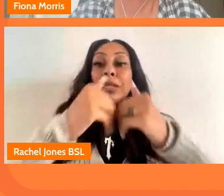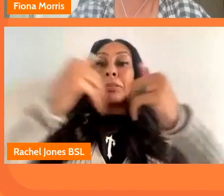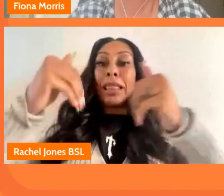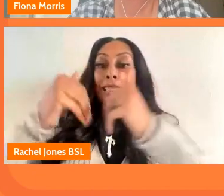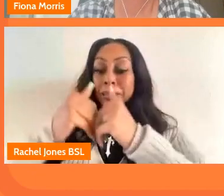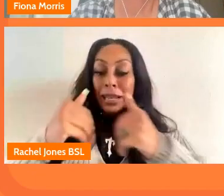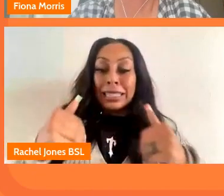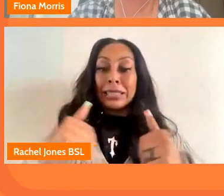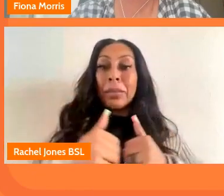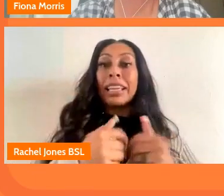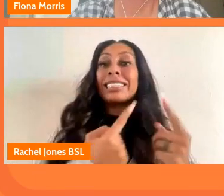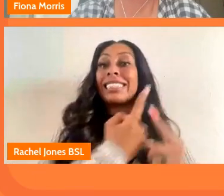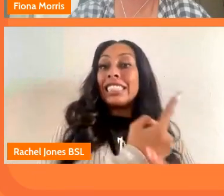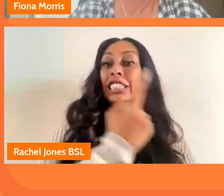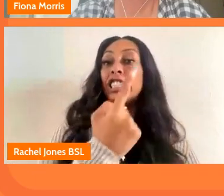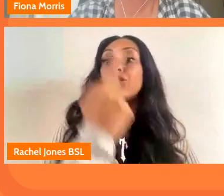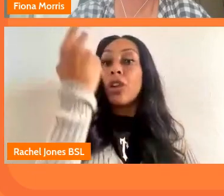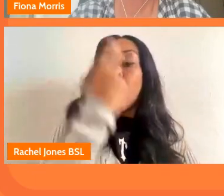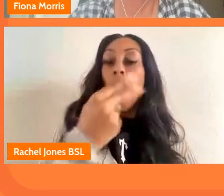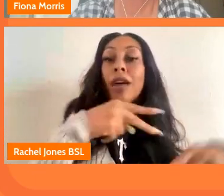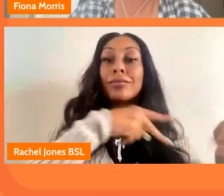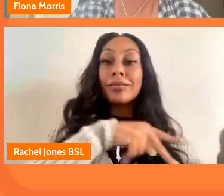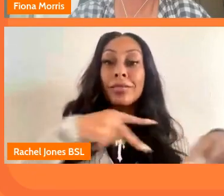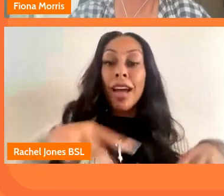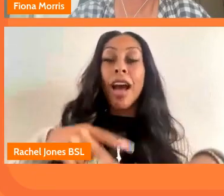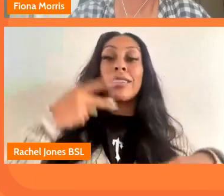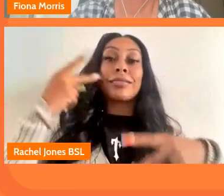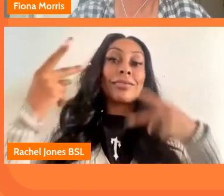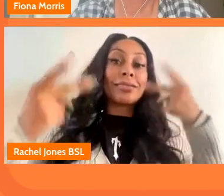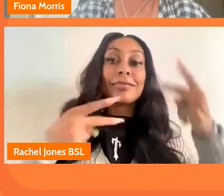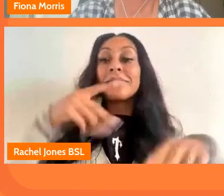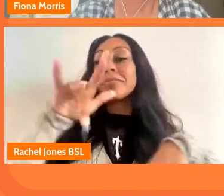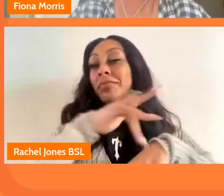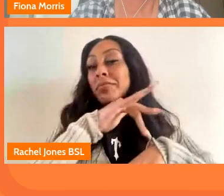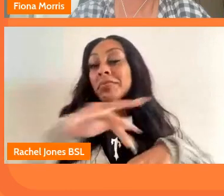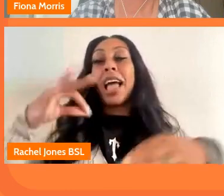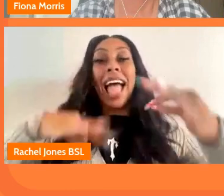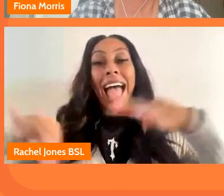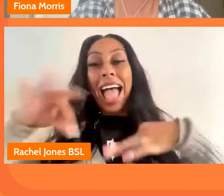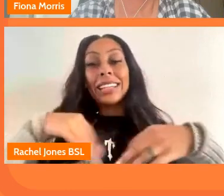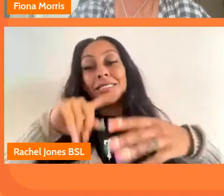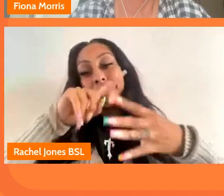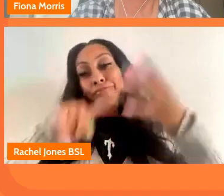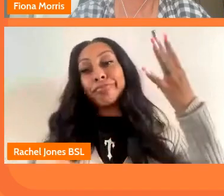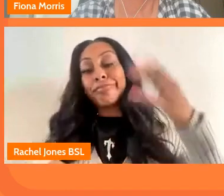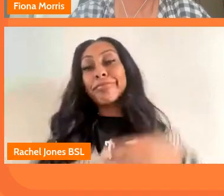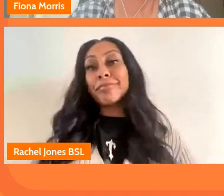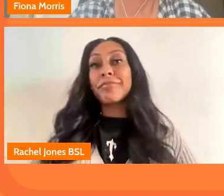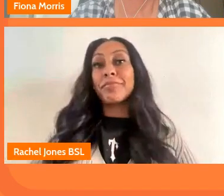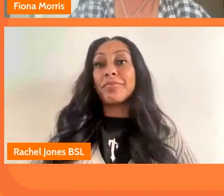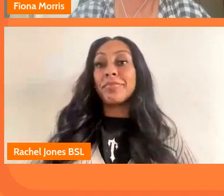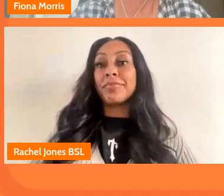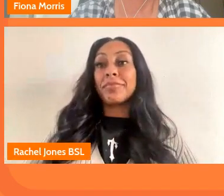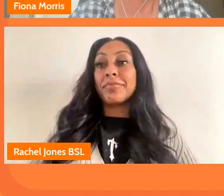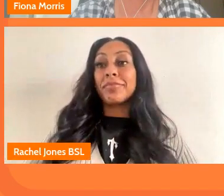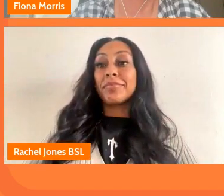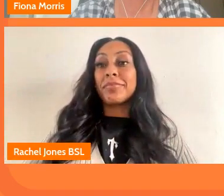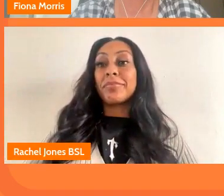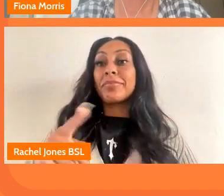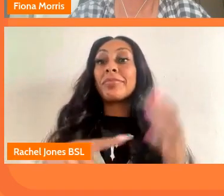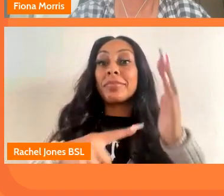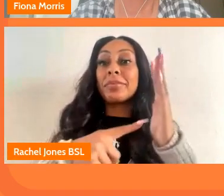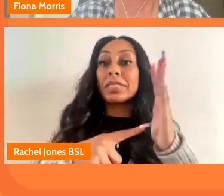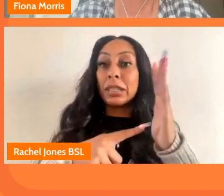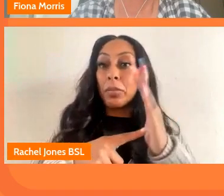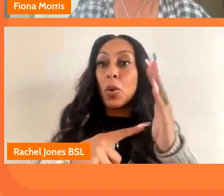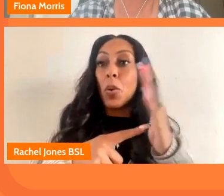the various art forms you know that's the other thing um so one other thing that we do which i think is really important i think matthew and both rob